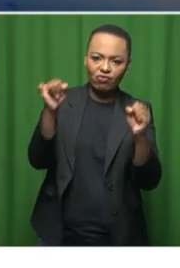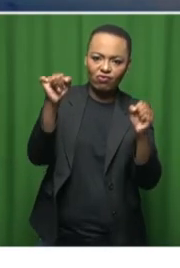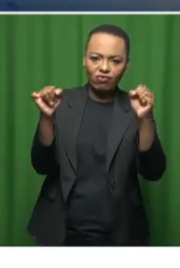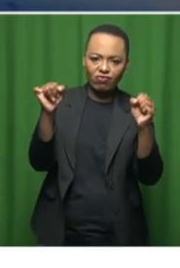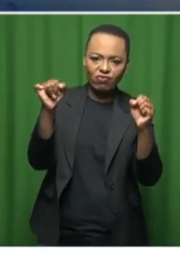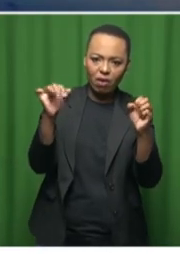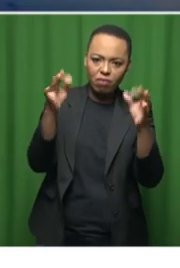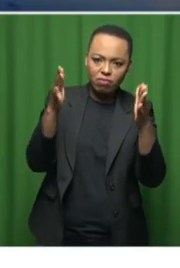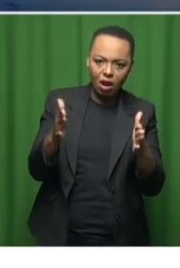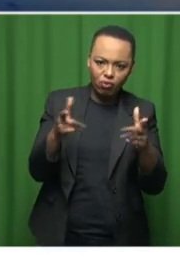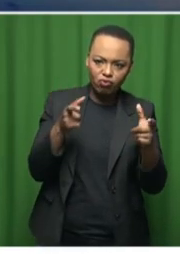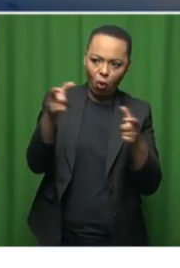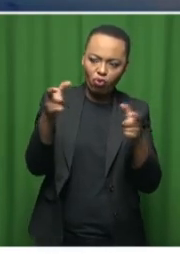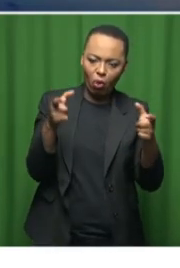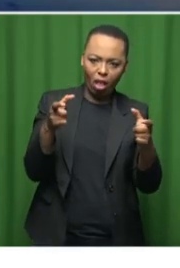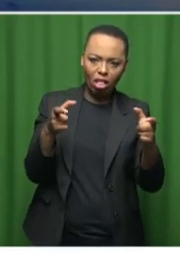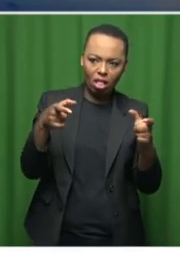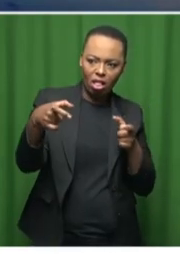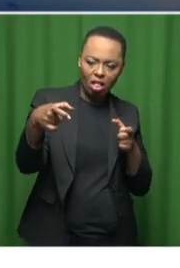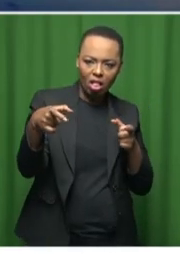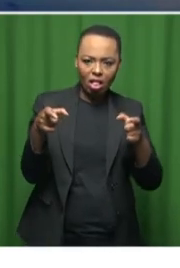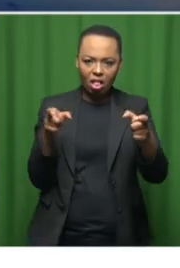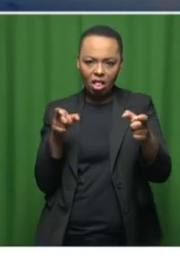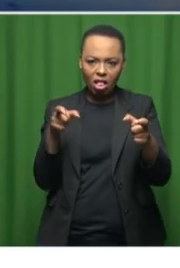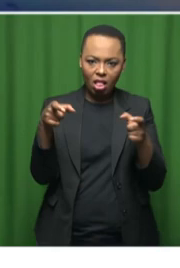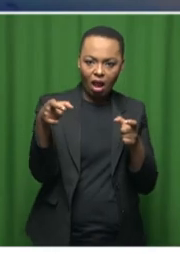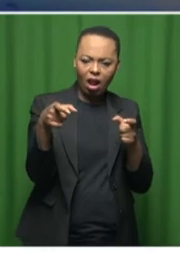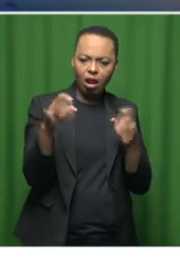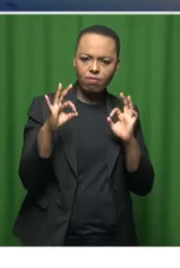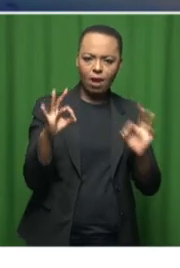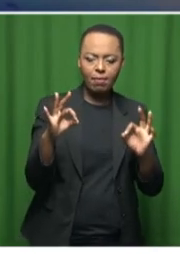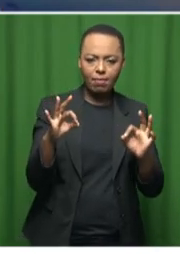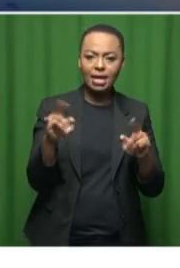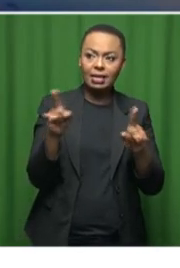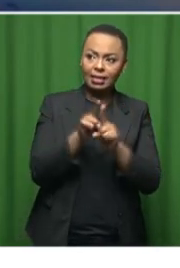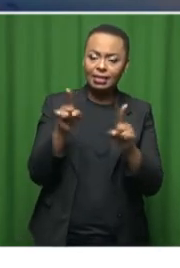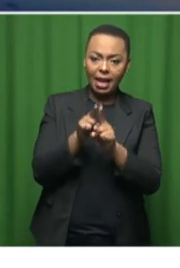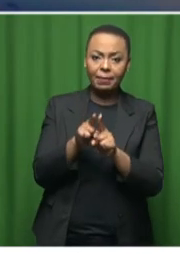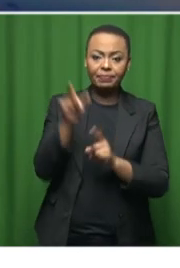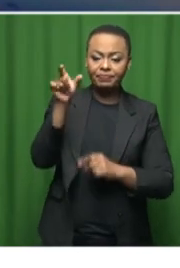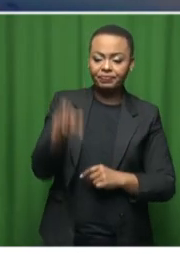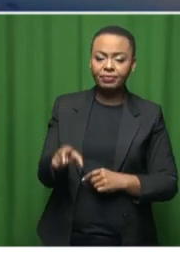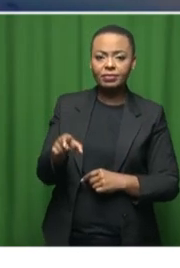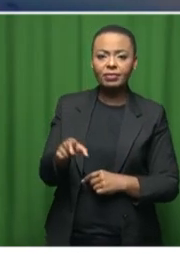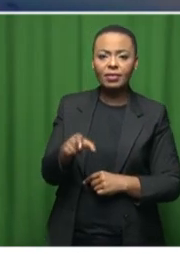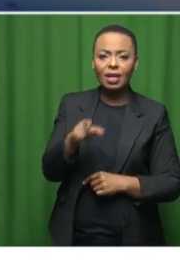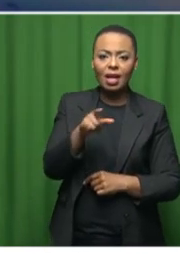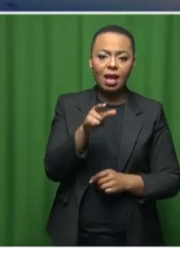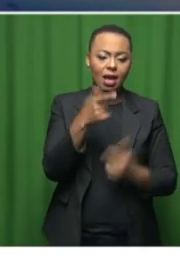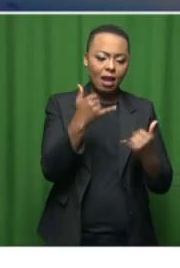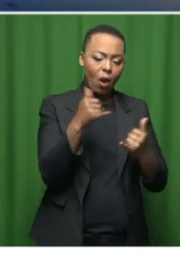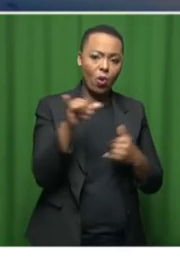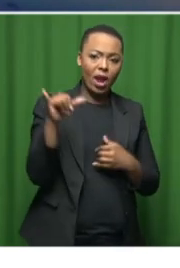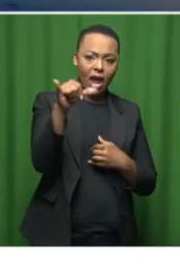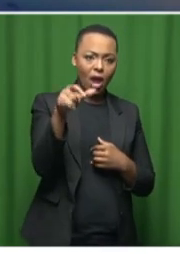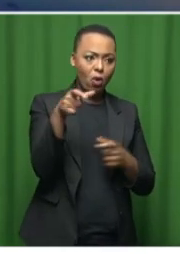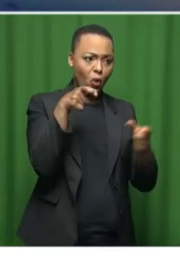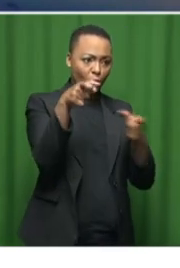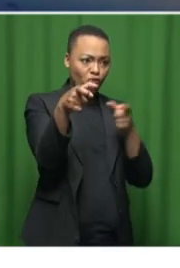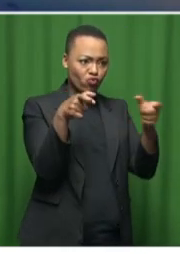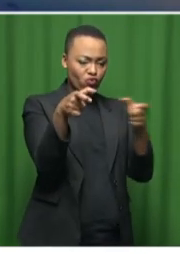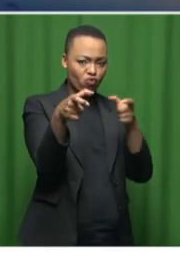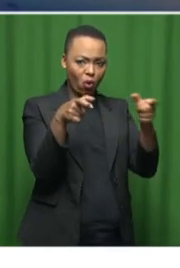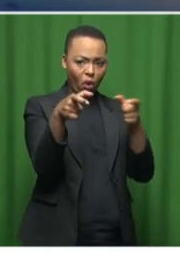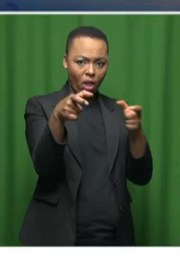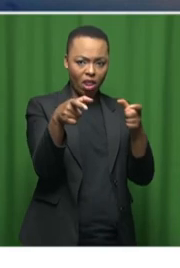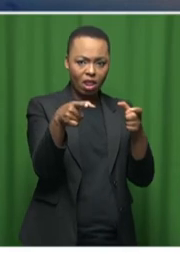So we have that. But also we're saying our pilots, for instance, because between the air traffic controller and the pilot, somebody must